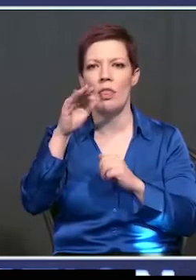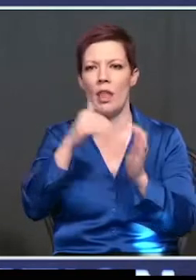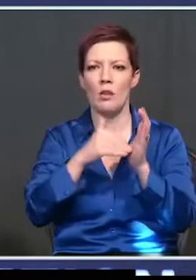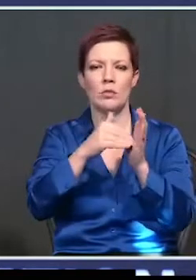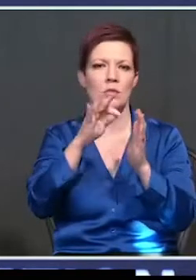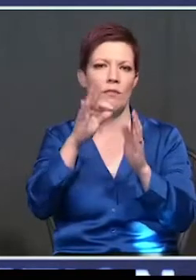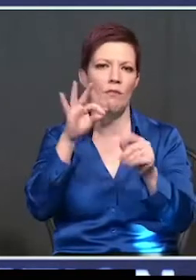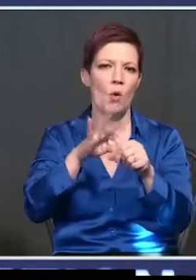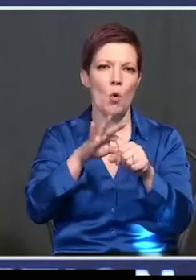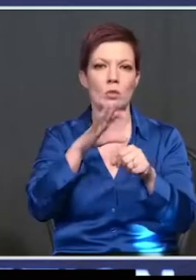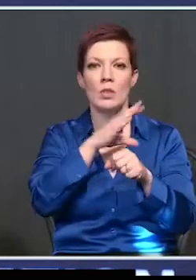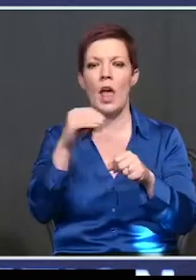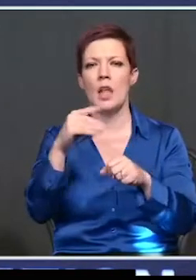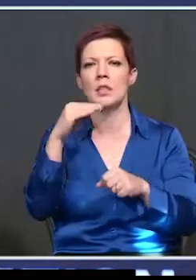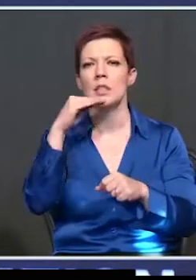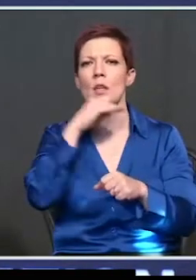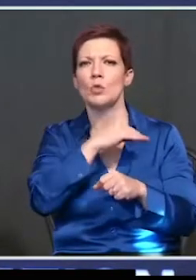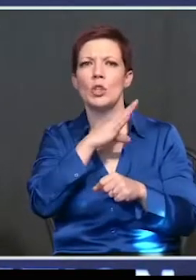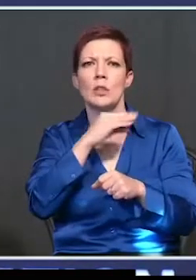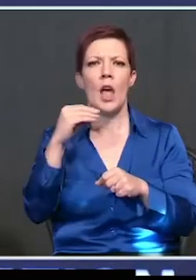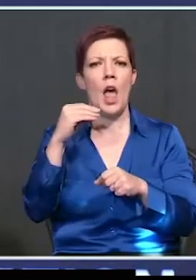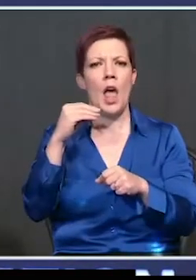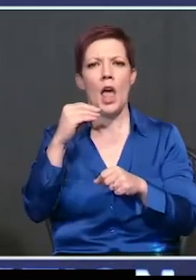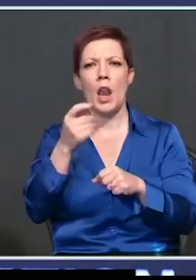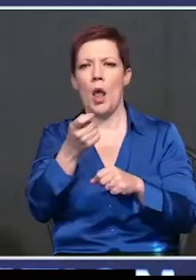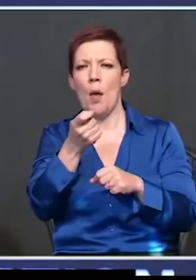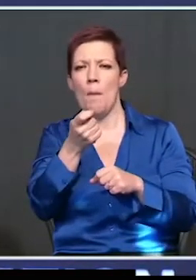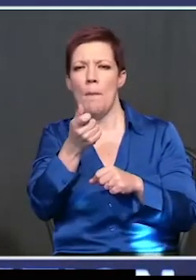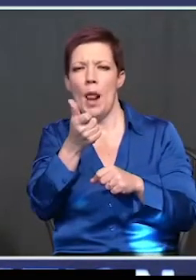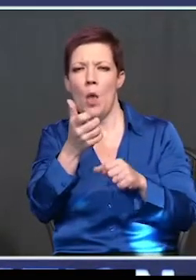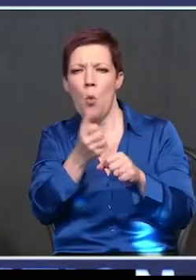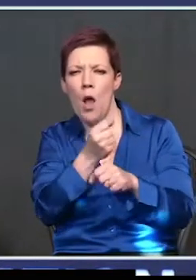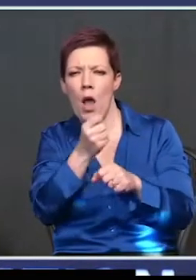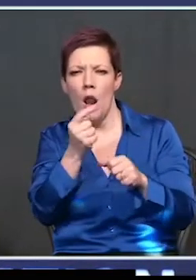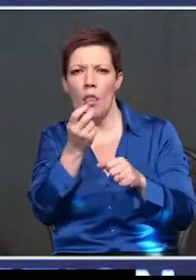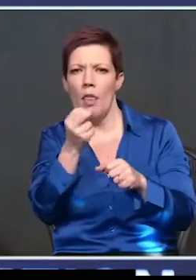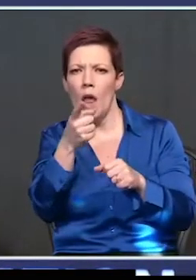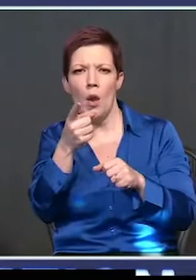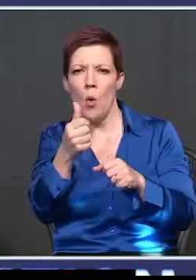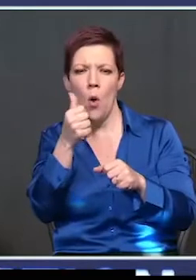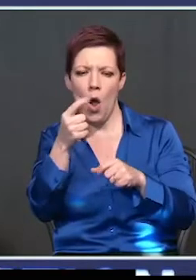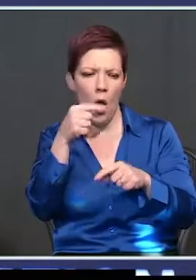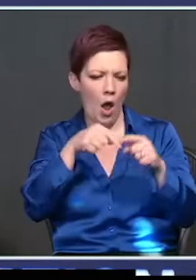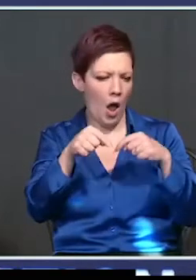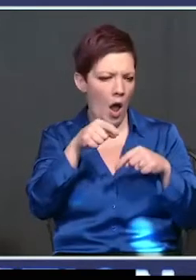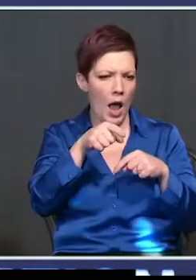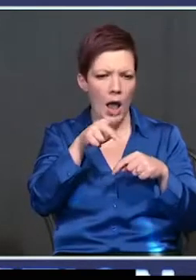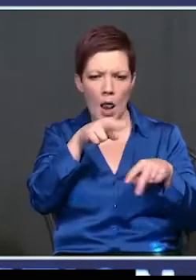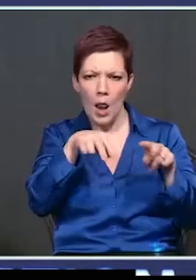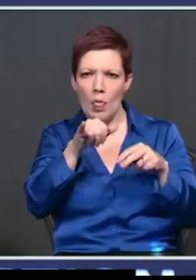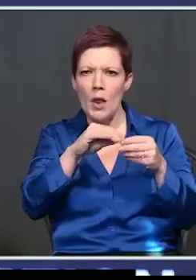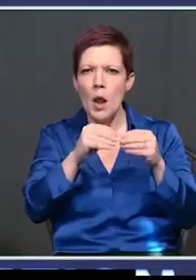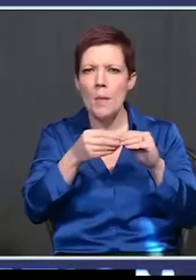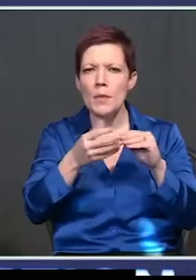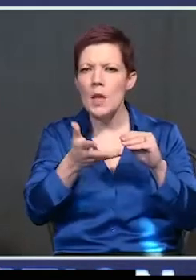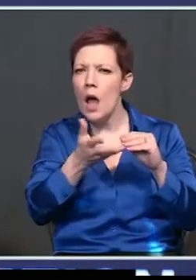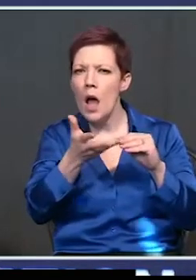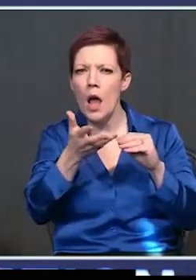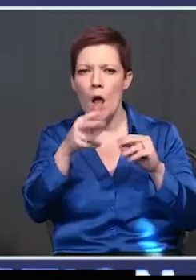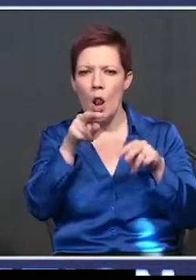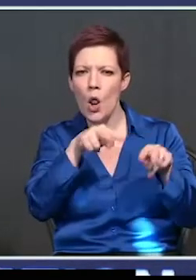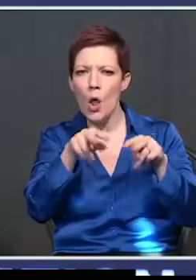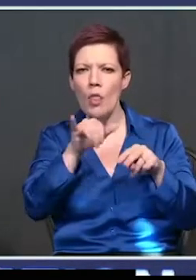and then slightly win a swing state. And you just have to look at the numbers, look at what's been on tape, look at all the corruption